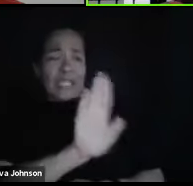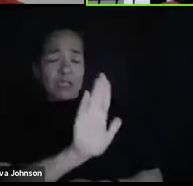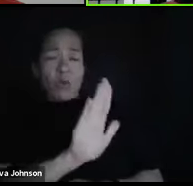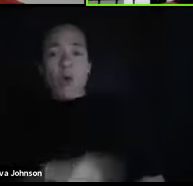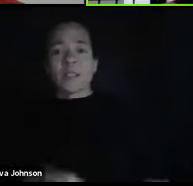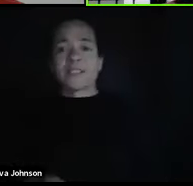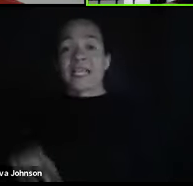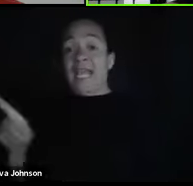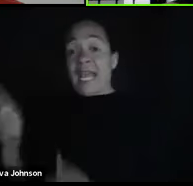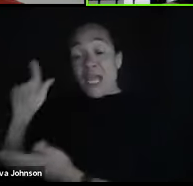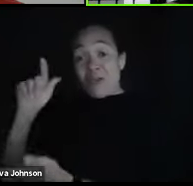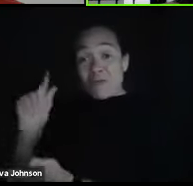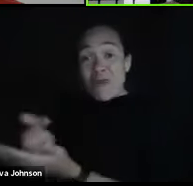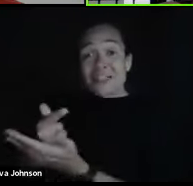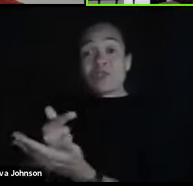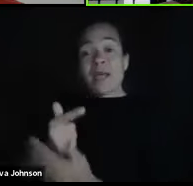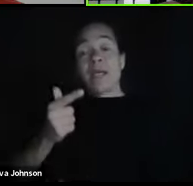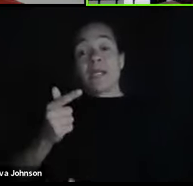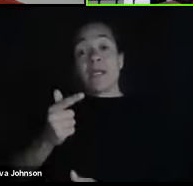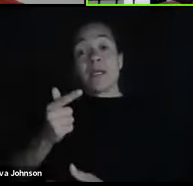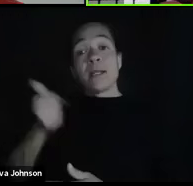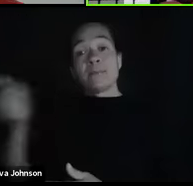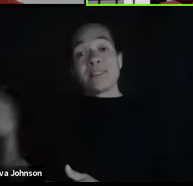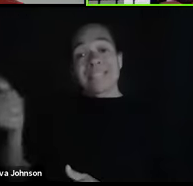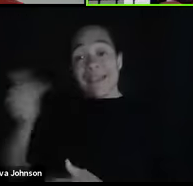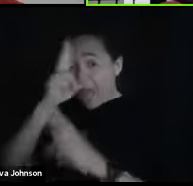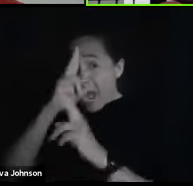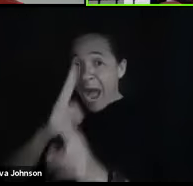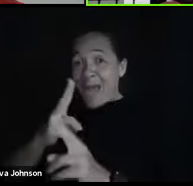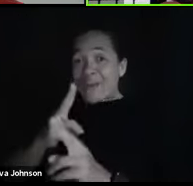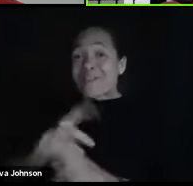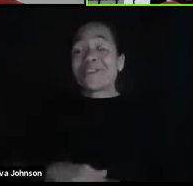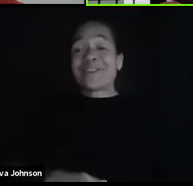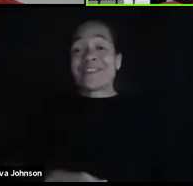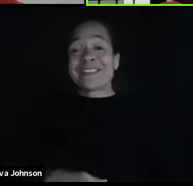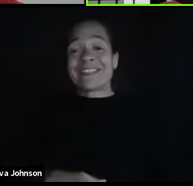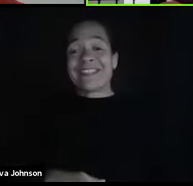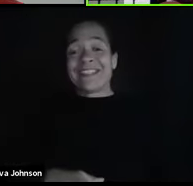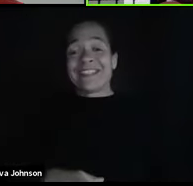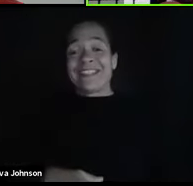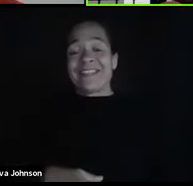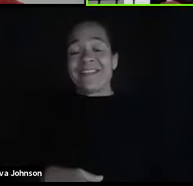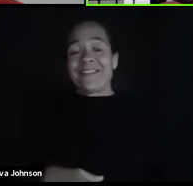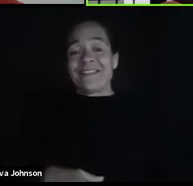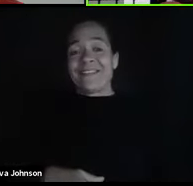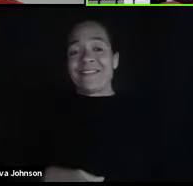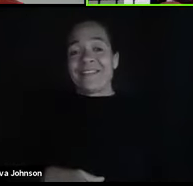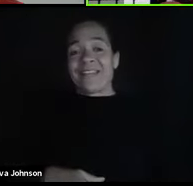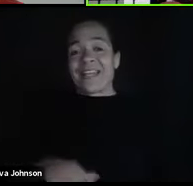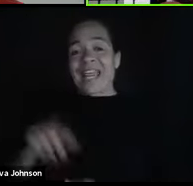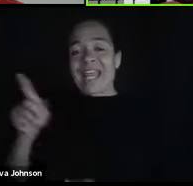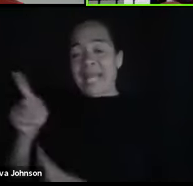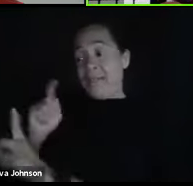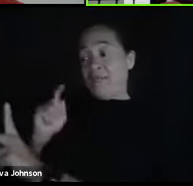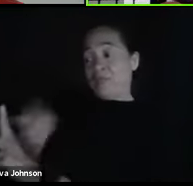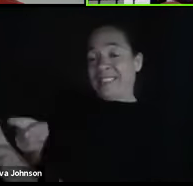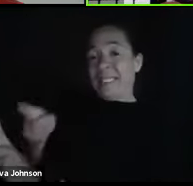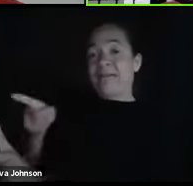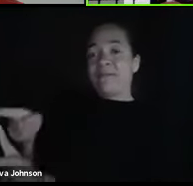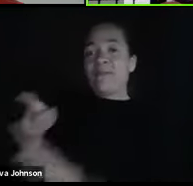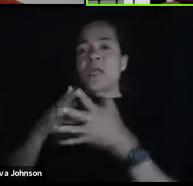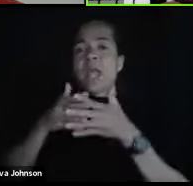with honors and actually received the American Psychological